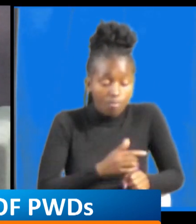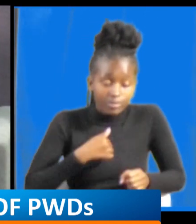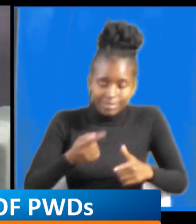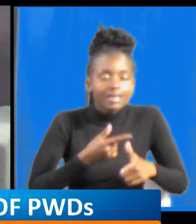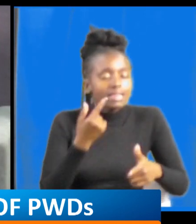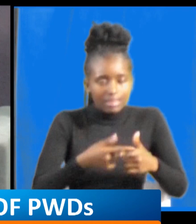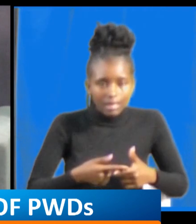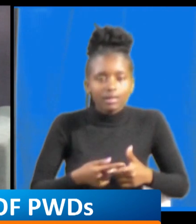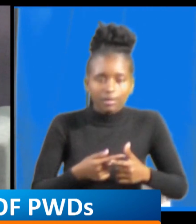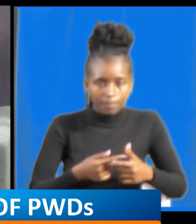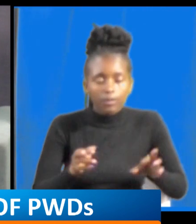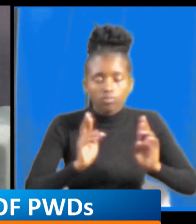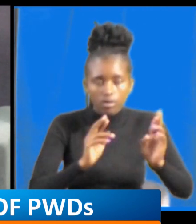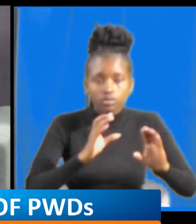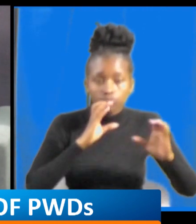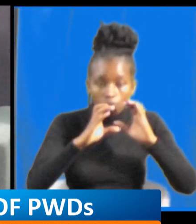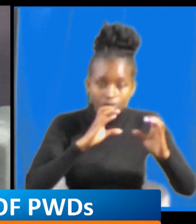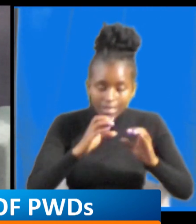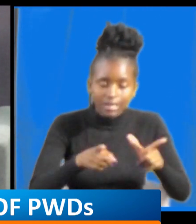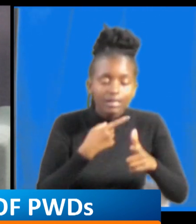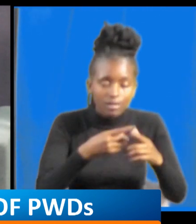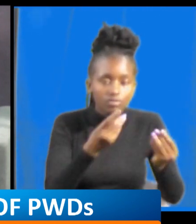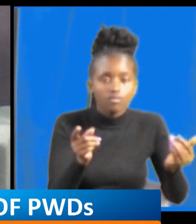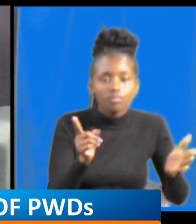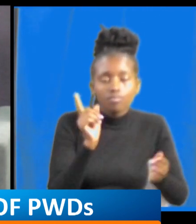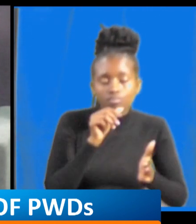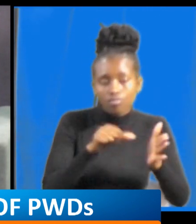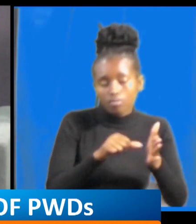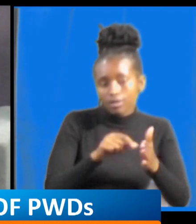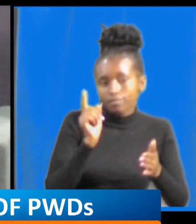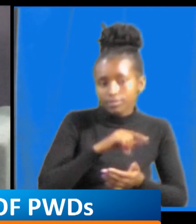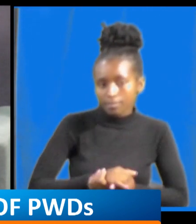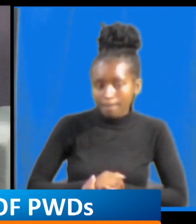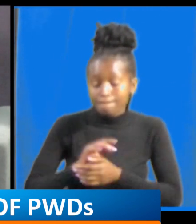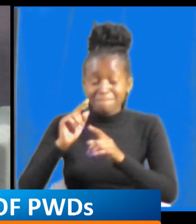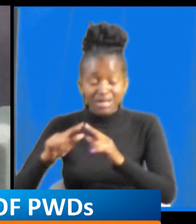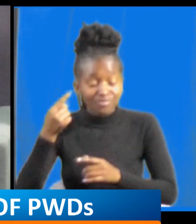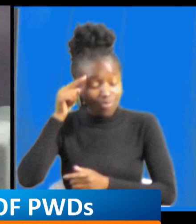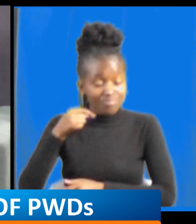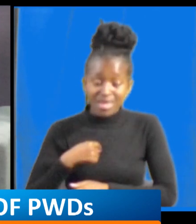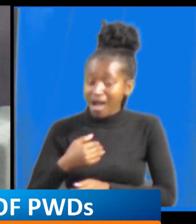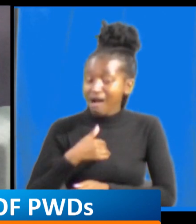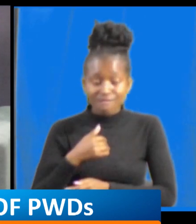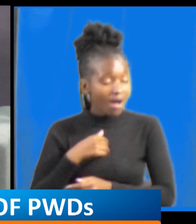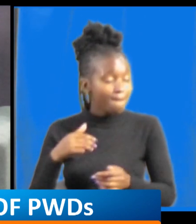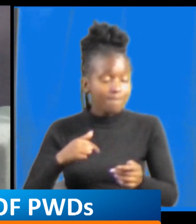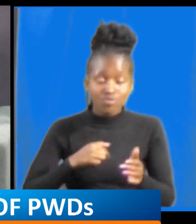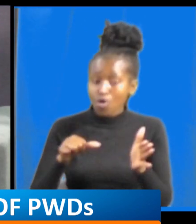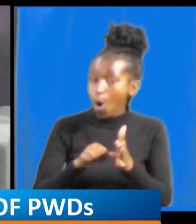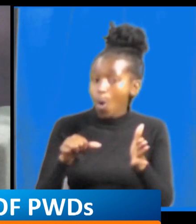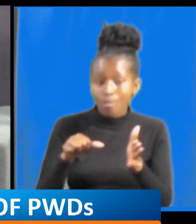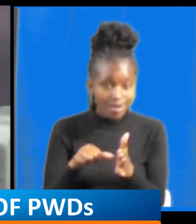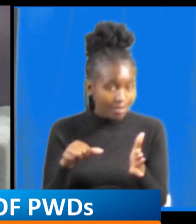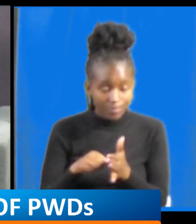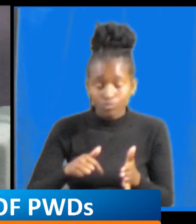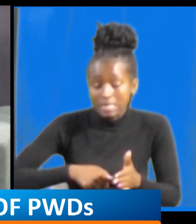self-esteem for me not much because actually me i can say i've not had any issue with